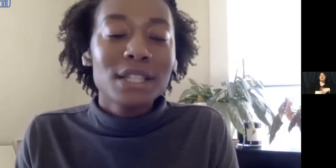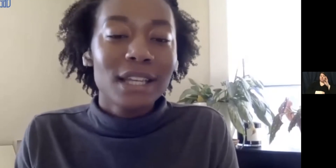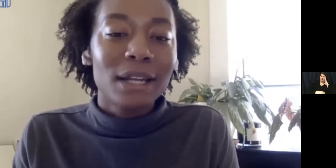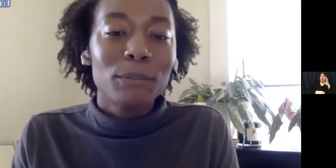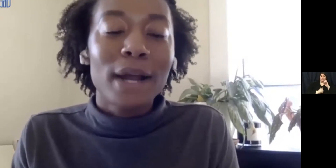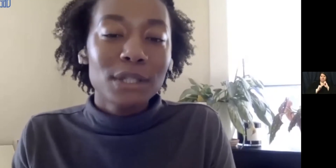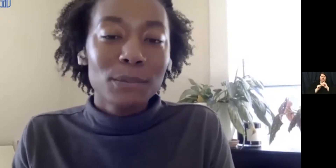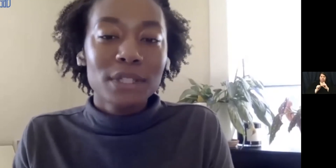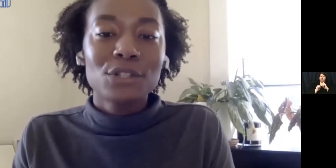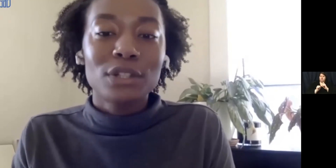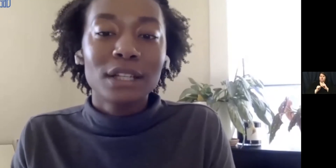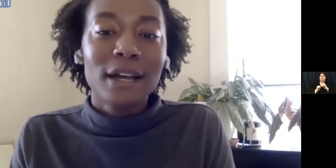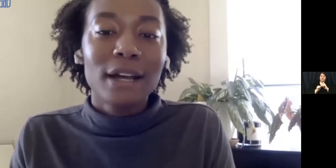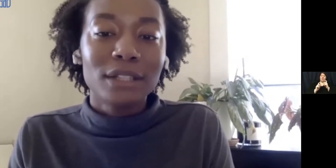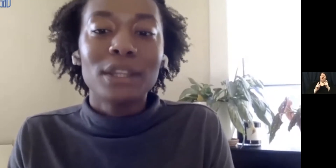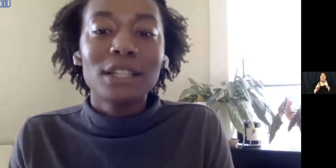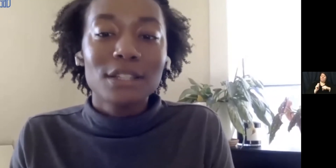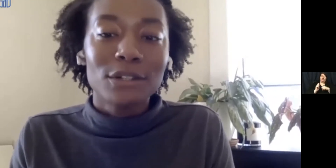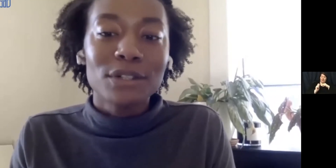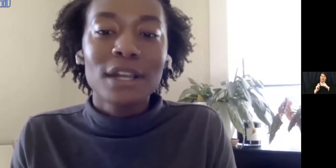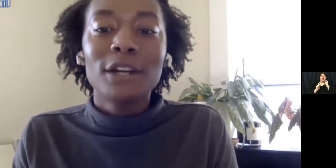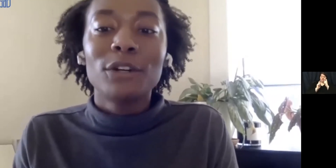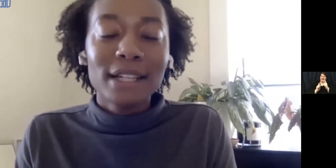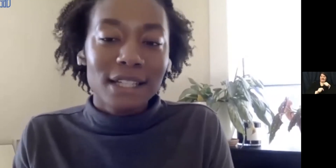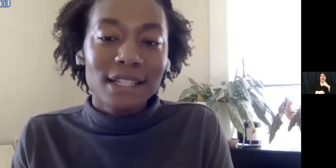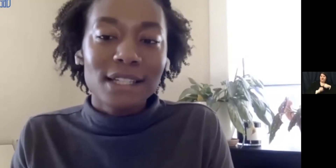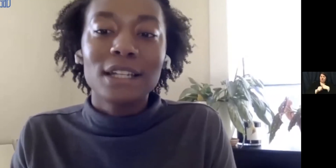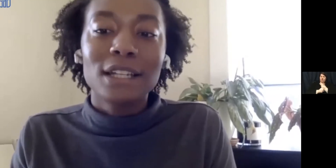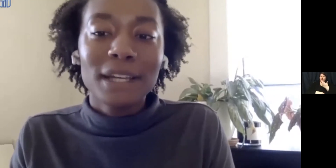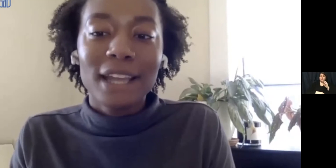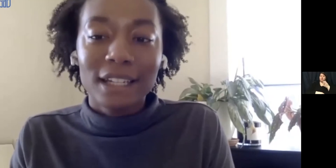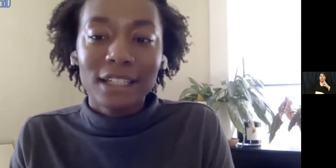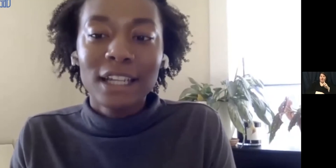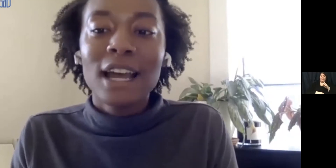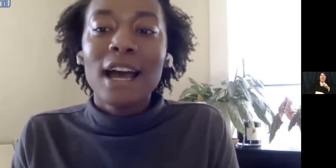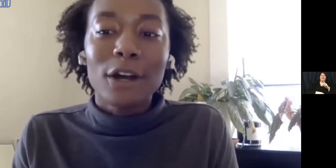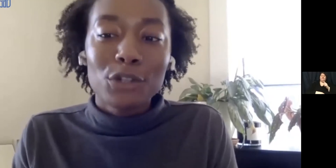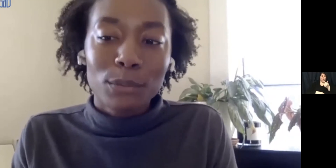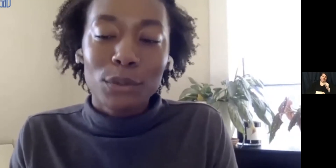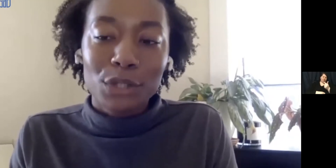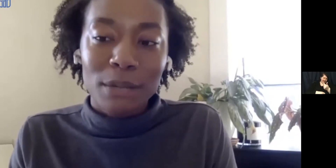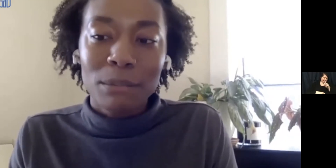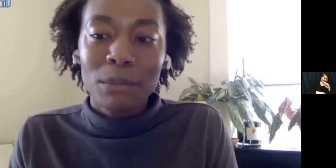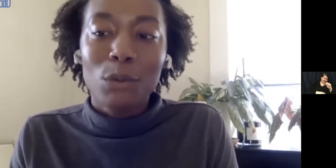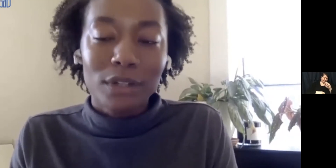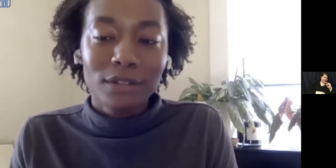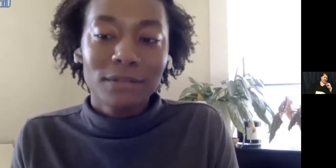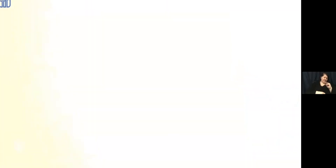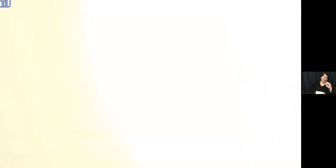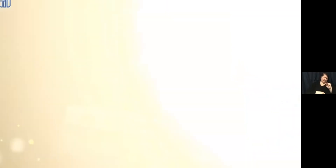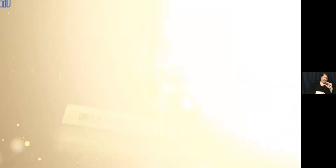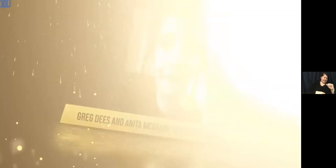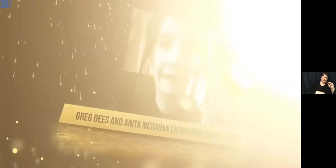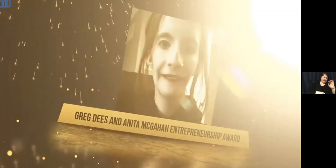I'm once again proud to present Jillian Howland with this year's Greg Deese and Anita McGannan Entrepreneurship Award.